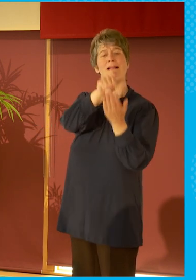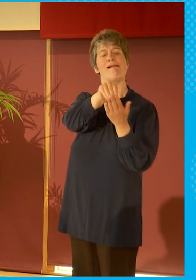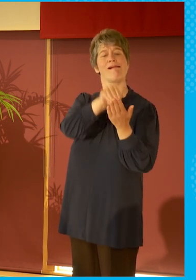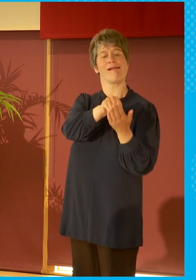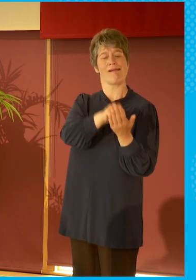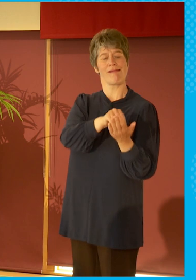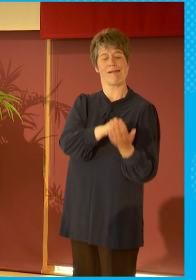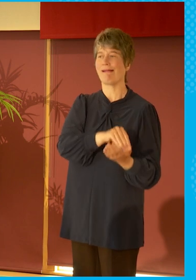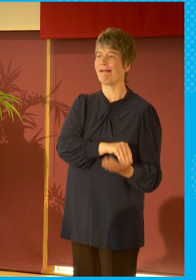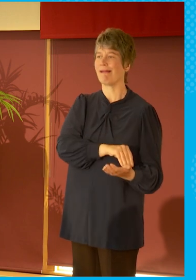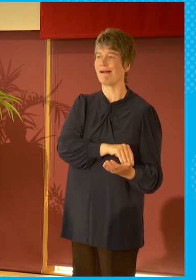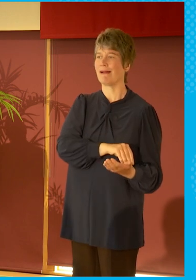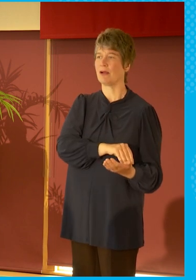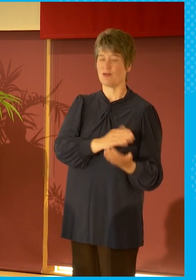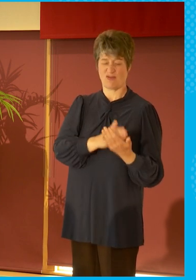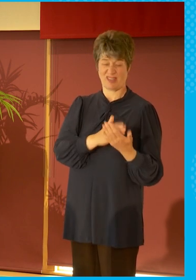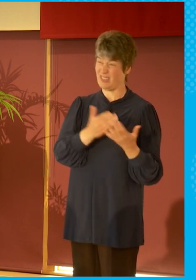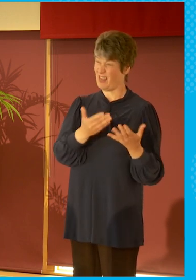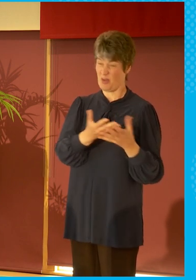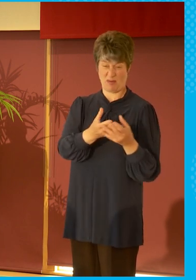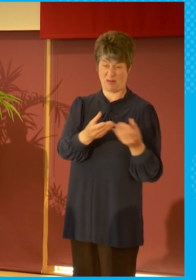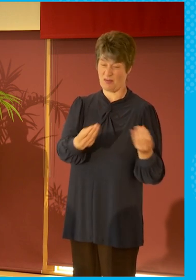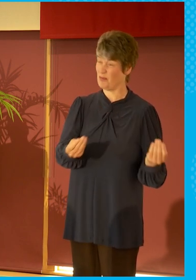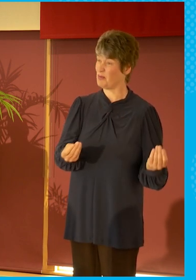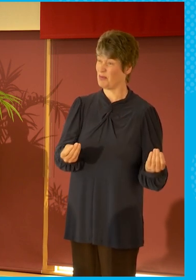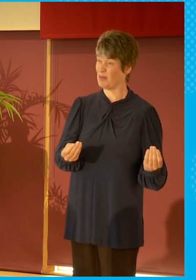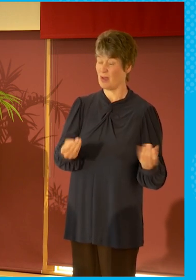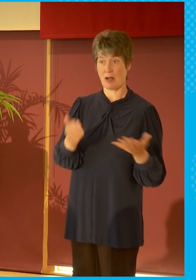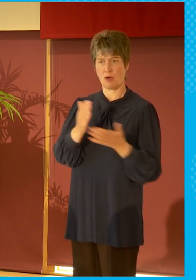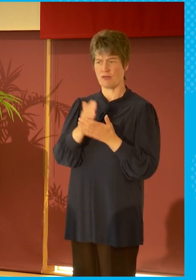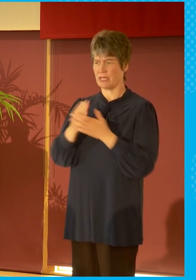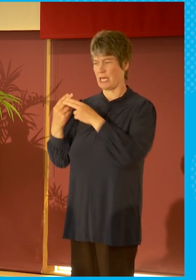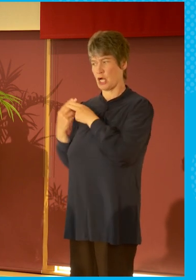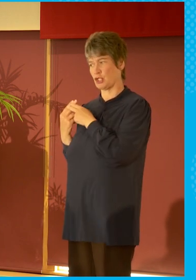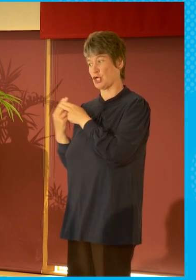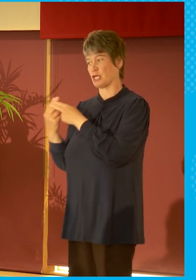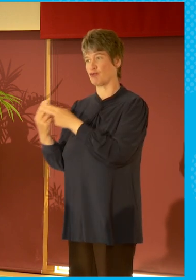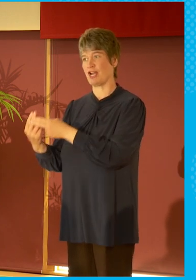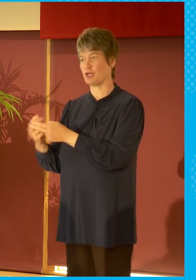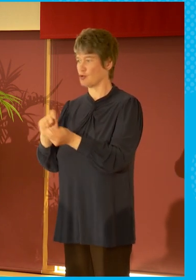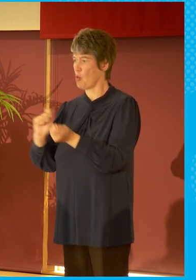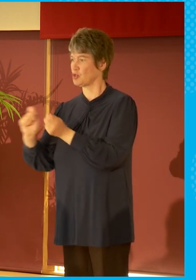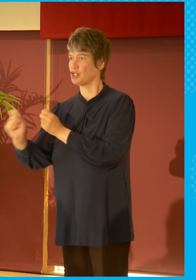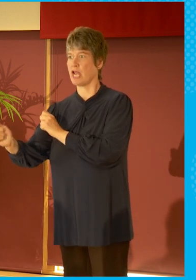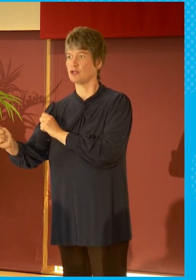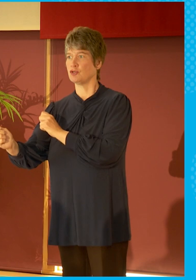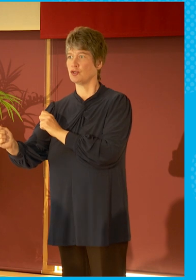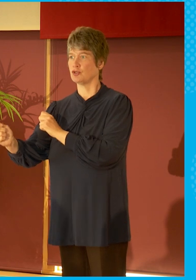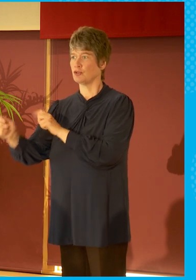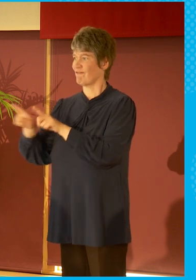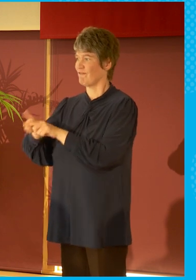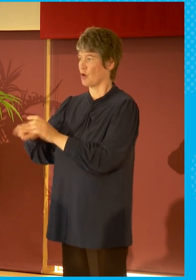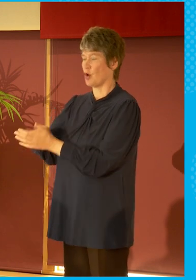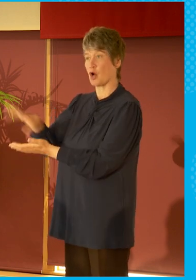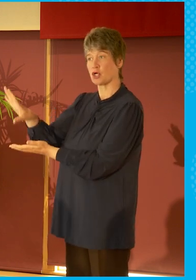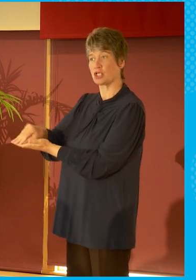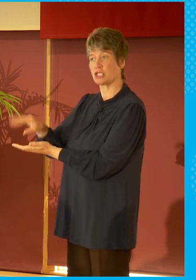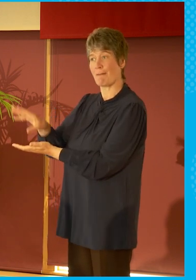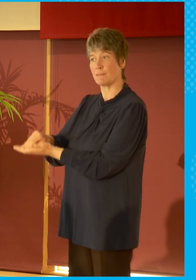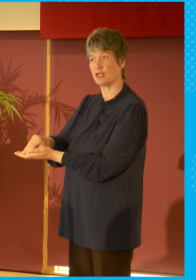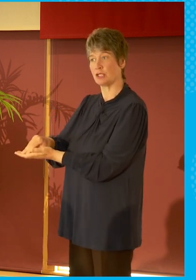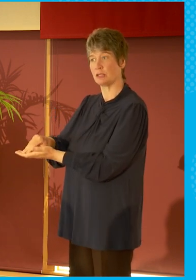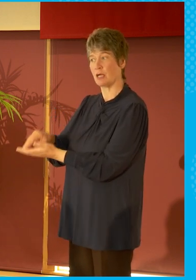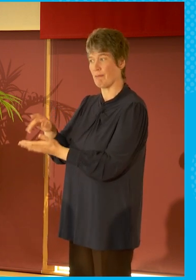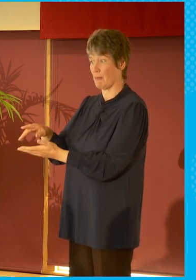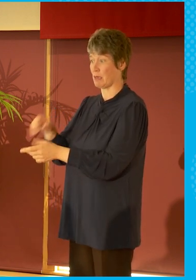There's a whole generational change going on in terms of how consumption is going, which is actually extending across generations, but